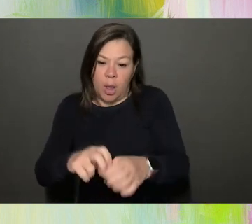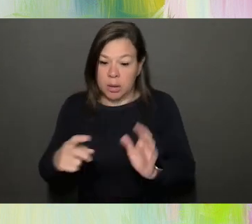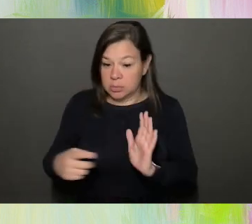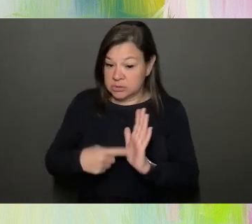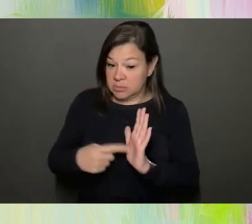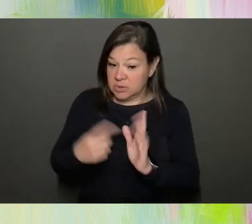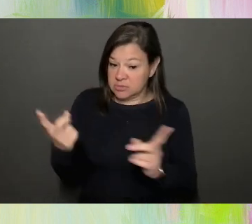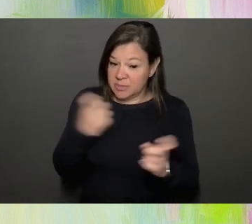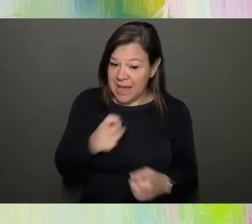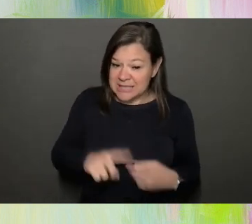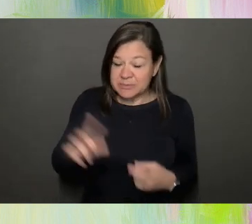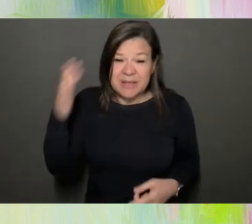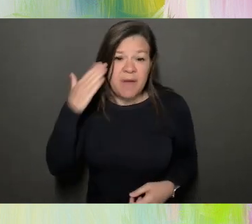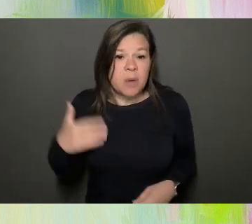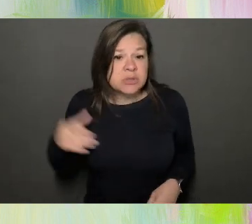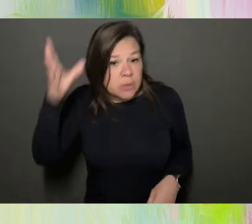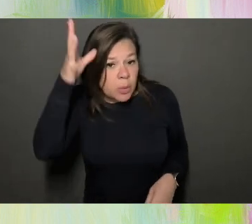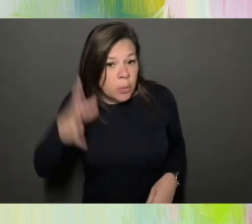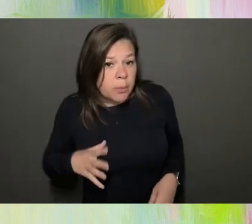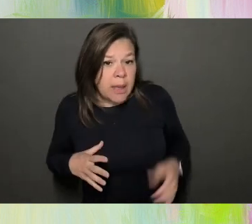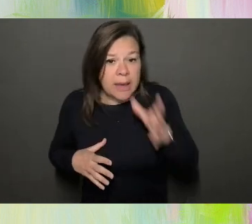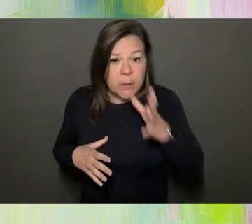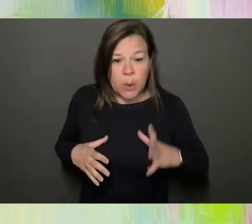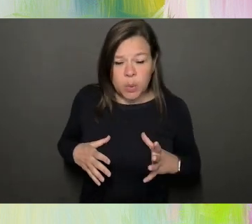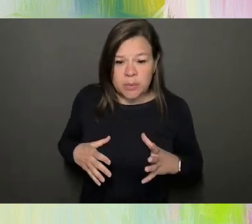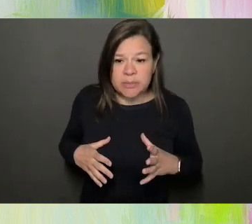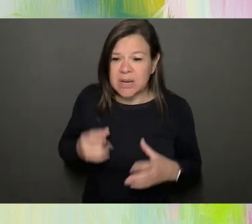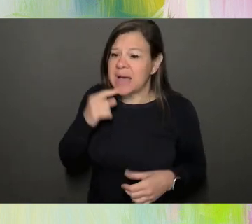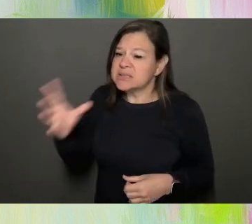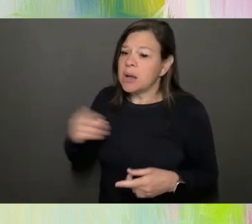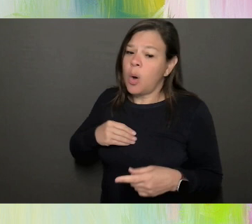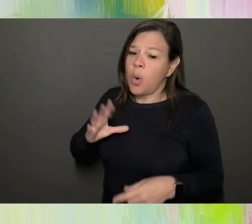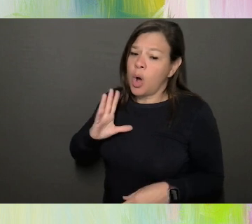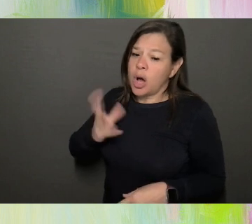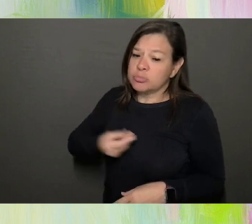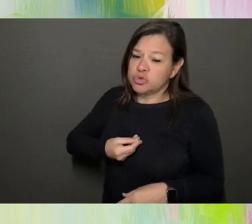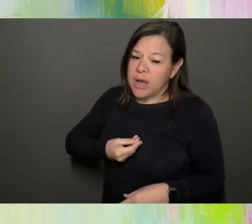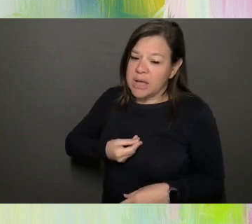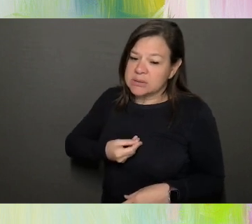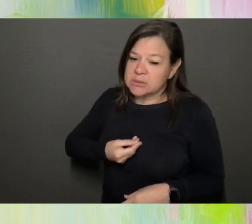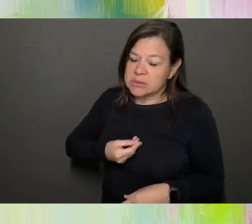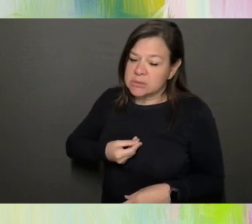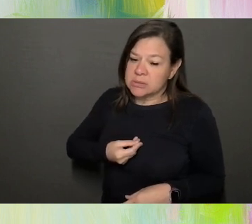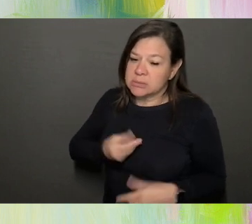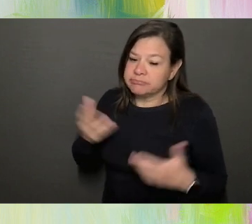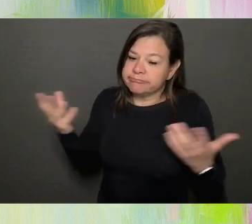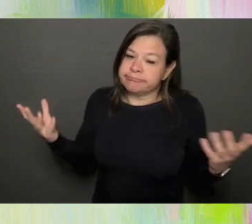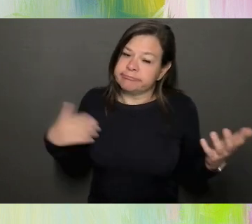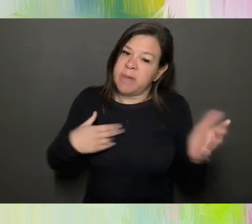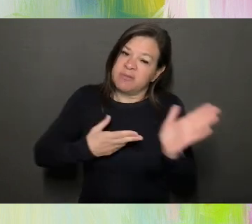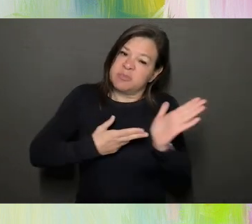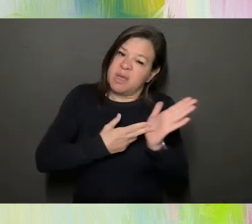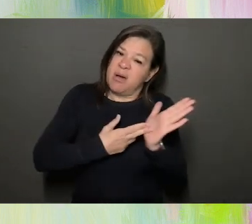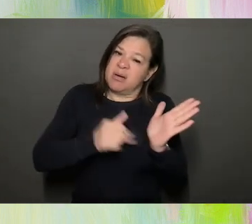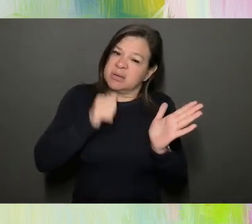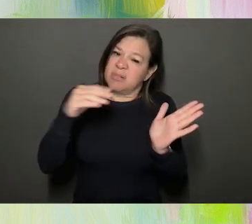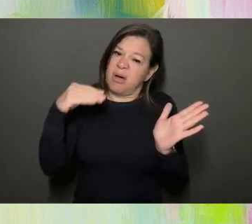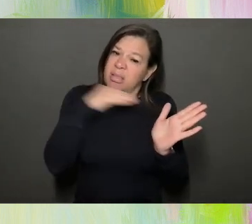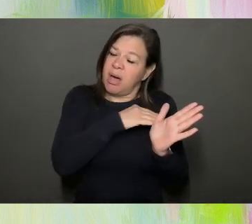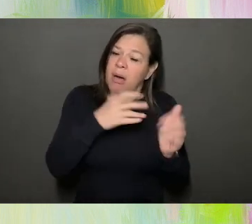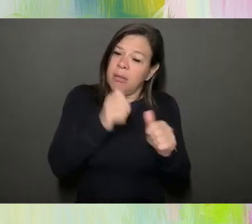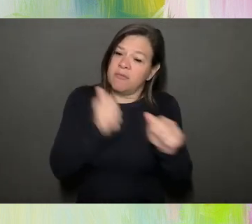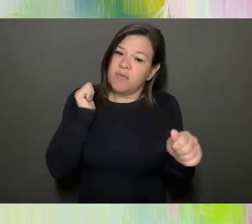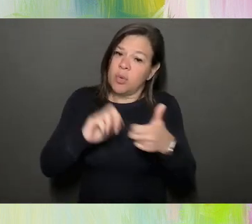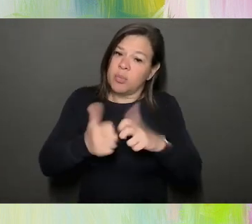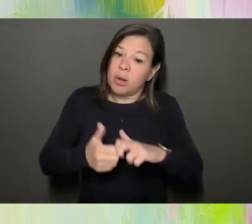I was a woman or a man. I told him I was trans to avoid problems. One has to be honest and not lie. And where that comes